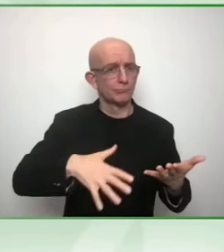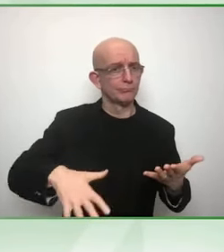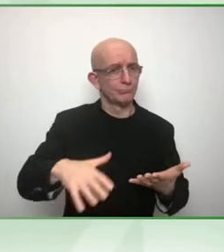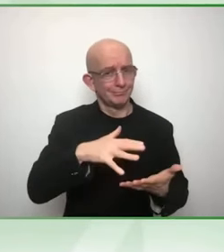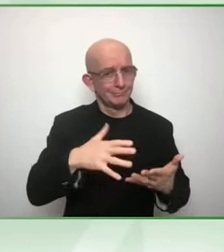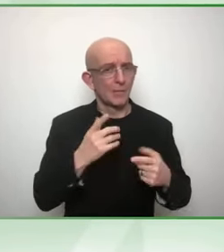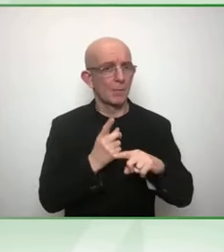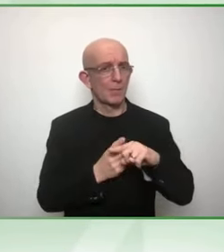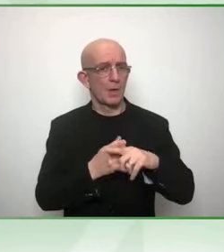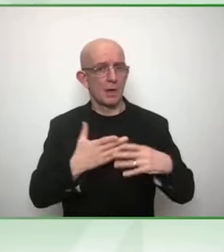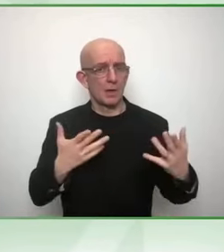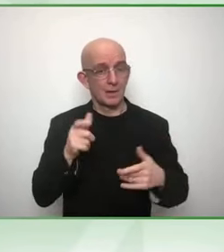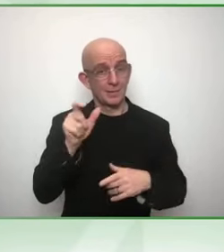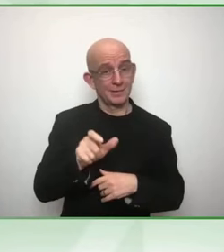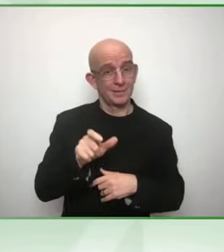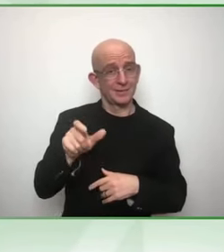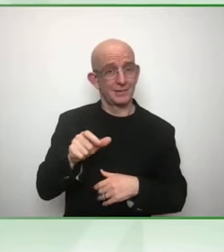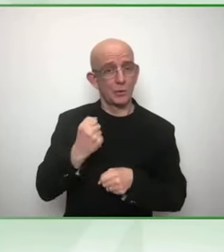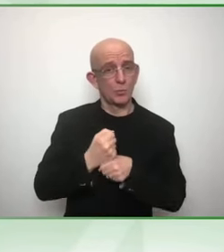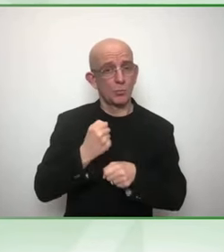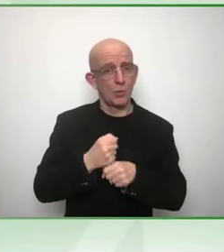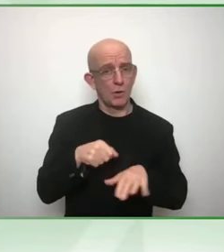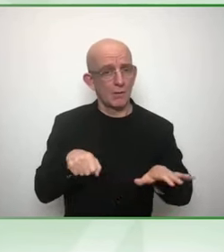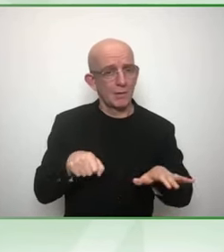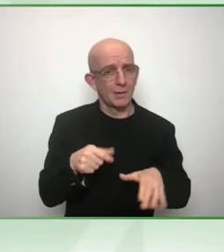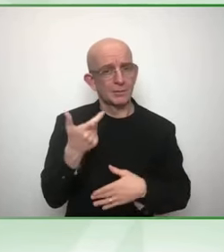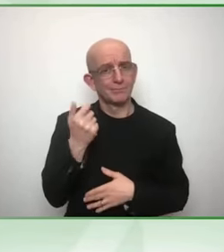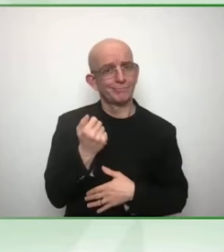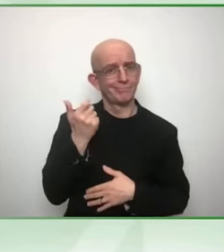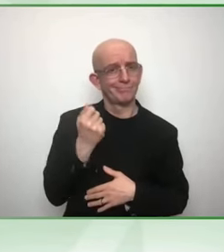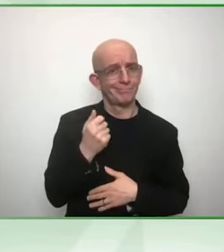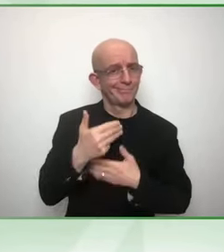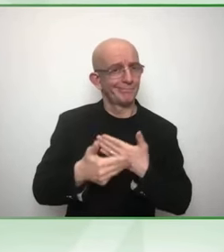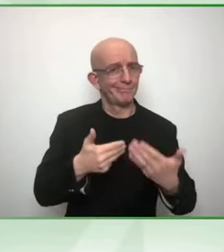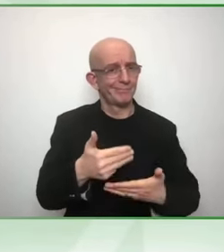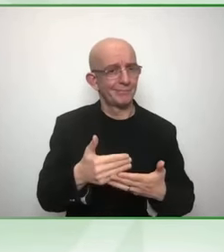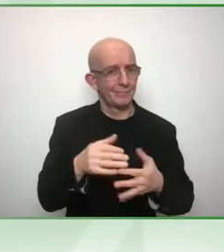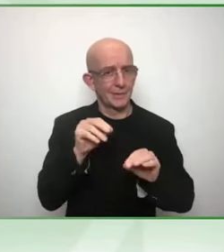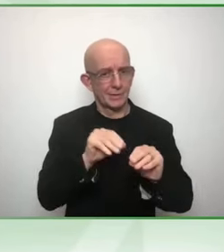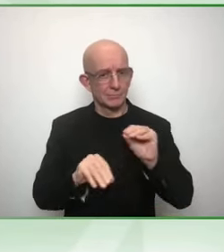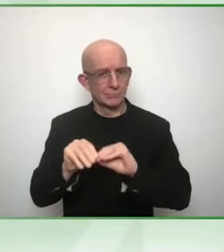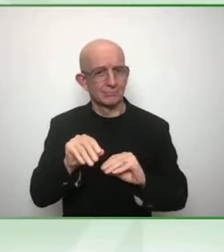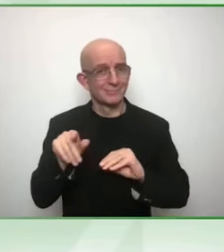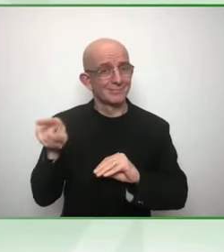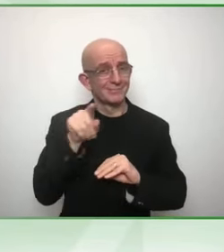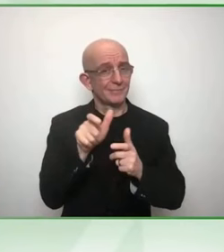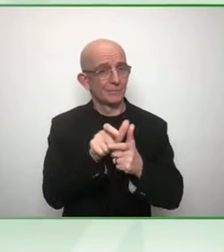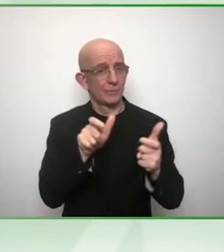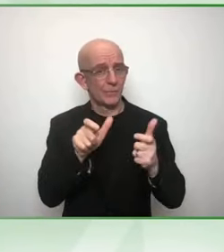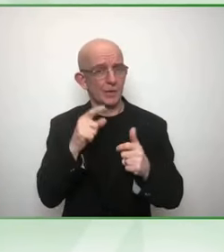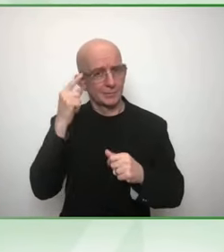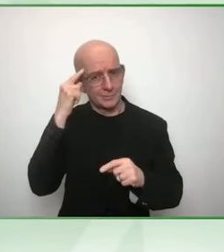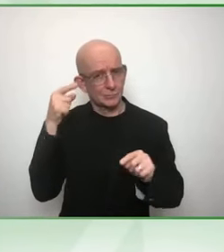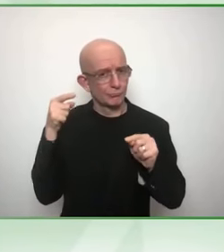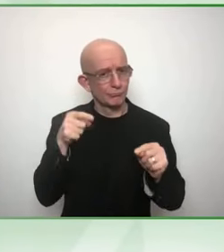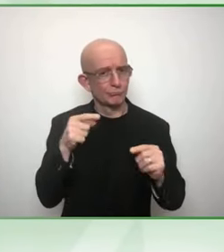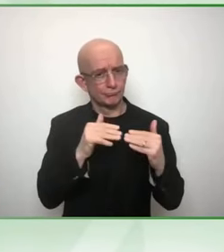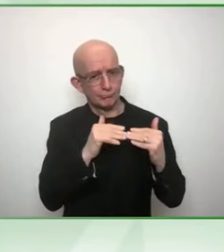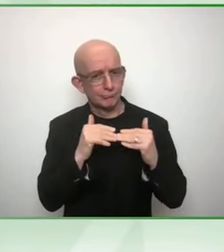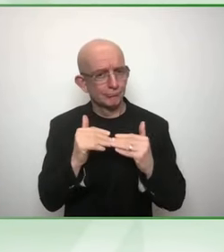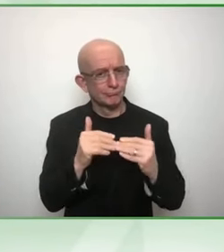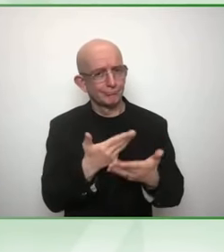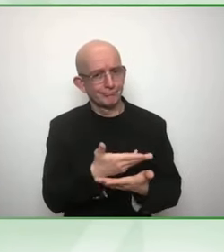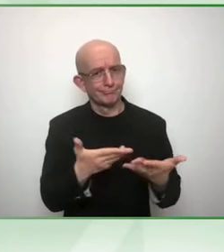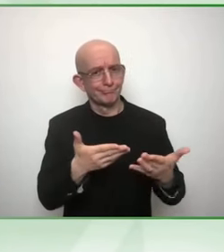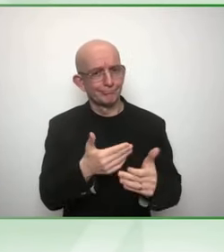environmental, social, and governance frameworks. The reason I bring that up is my next paper on that topic will be released at the Harkin Summit in